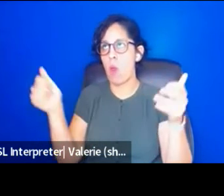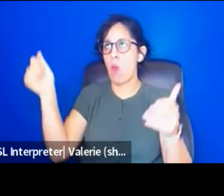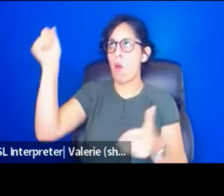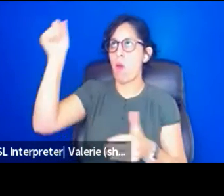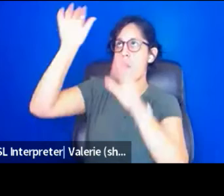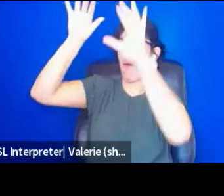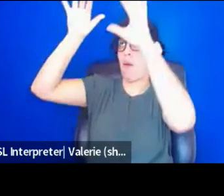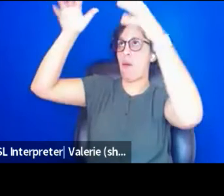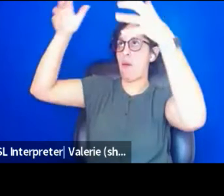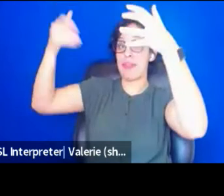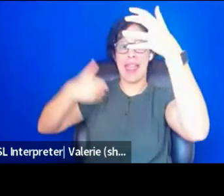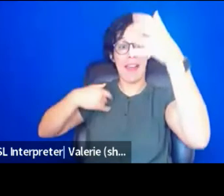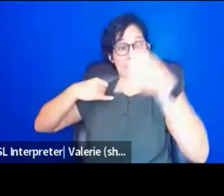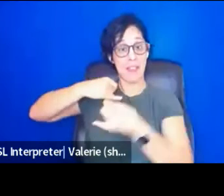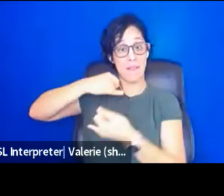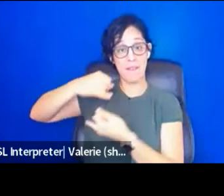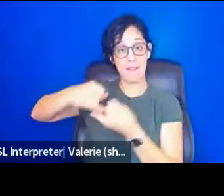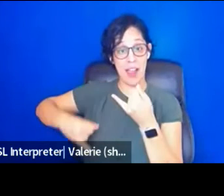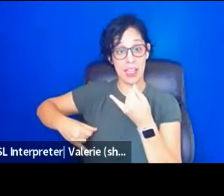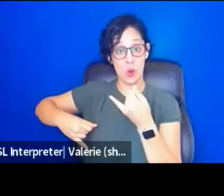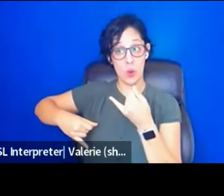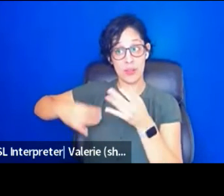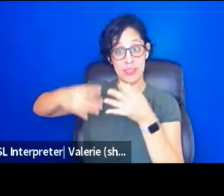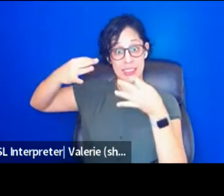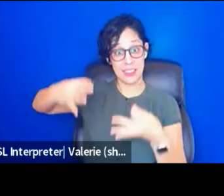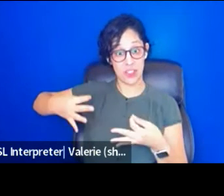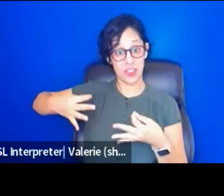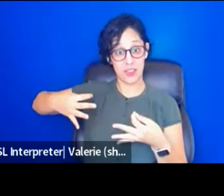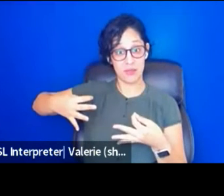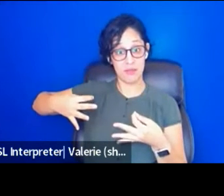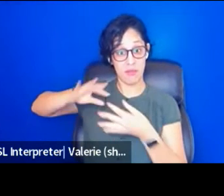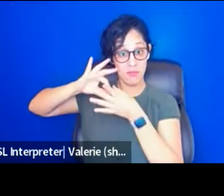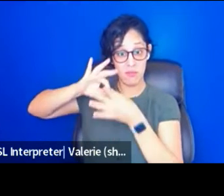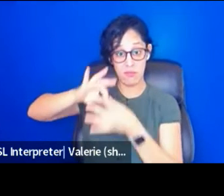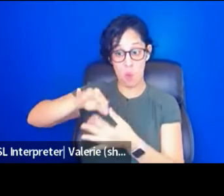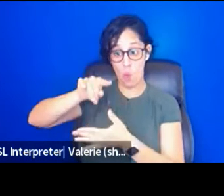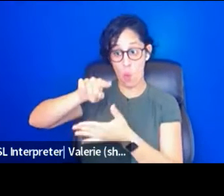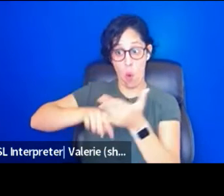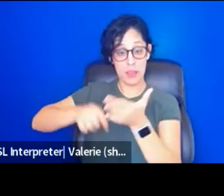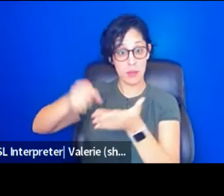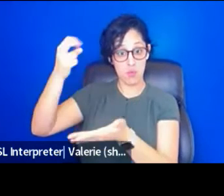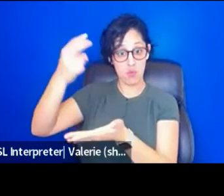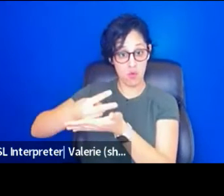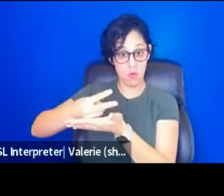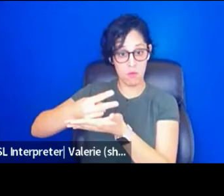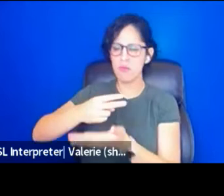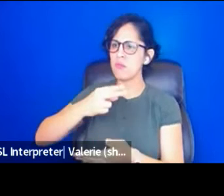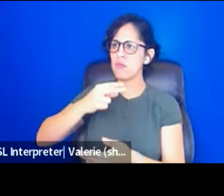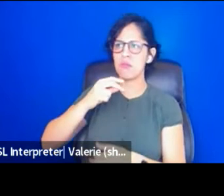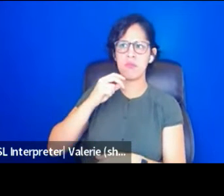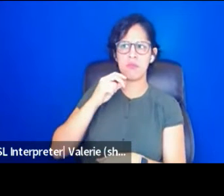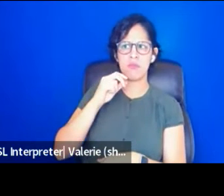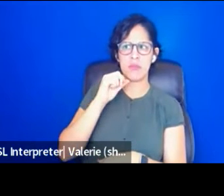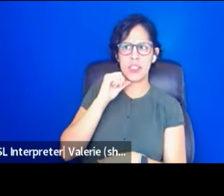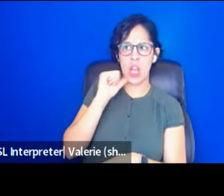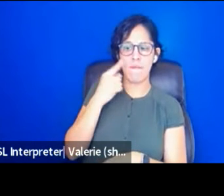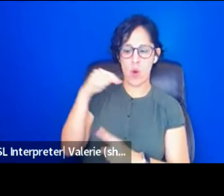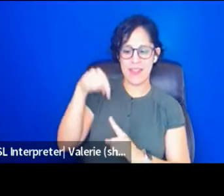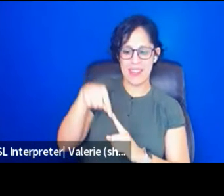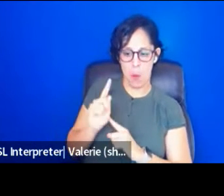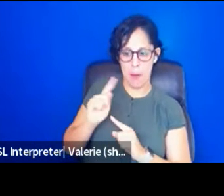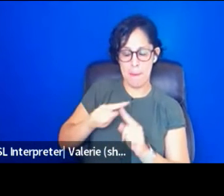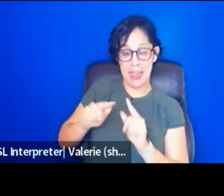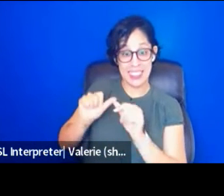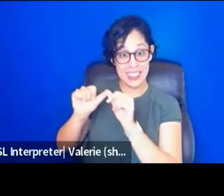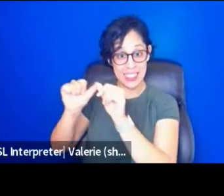the final say about what is approved, not just for a moment, but sustainably are